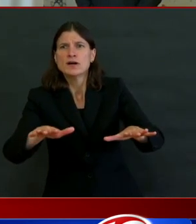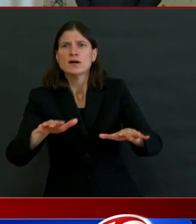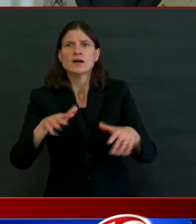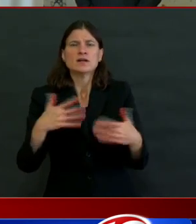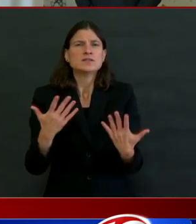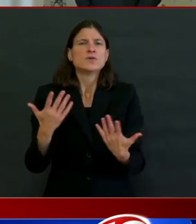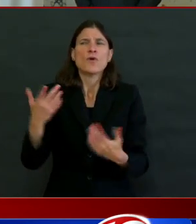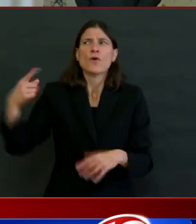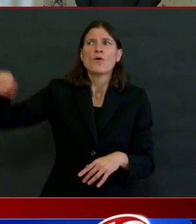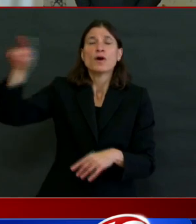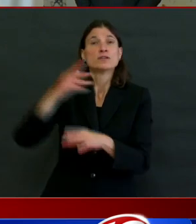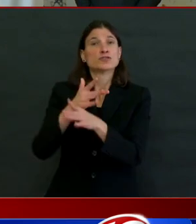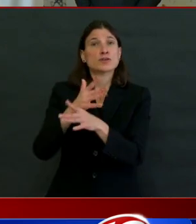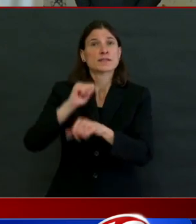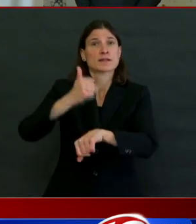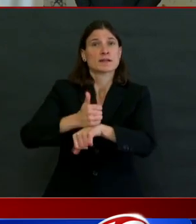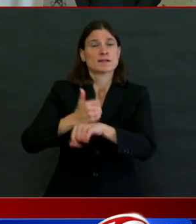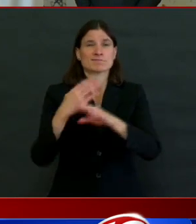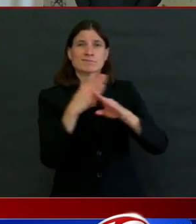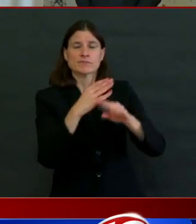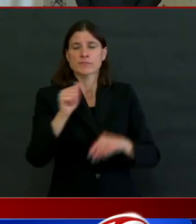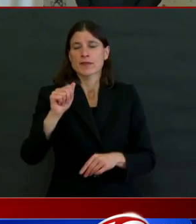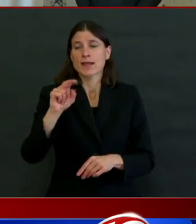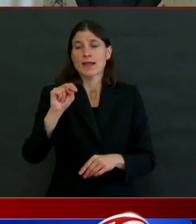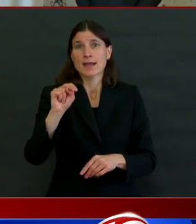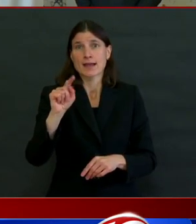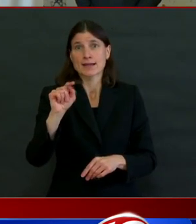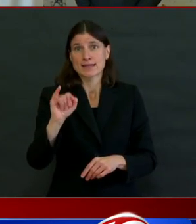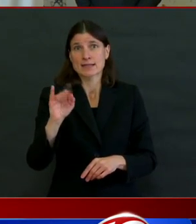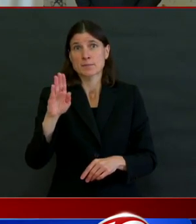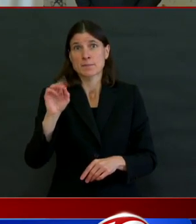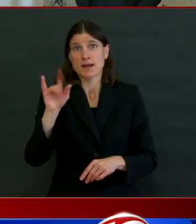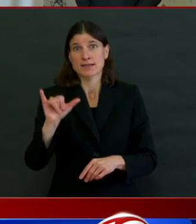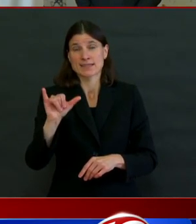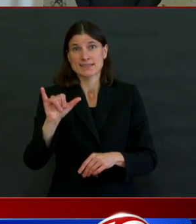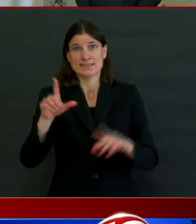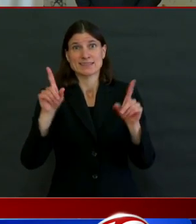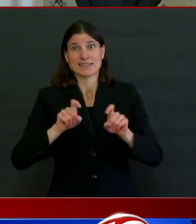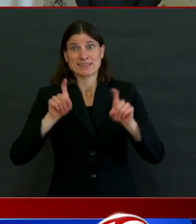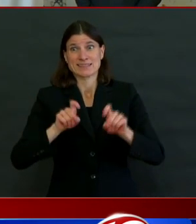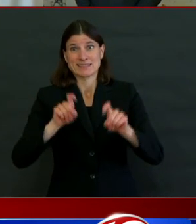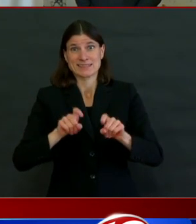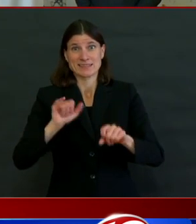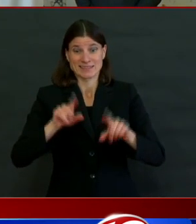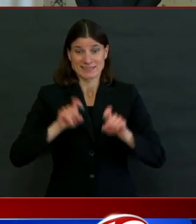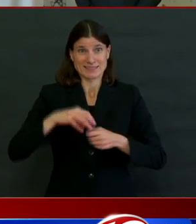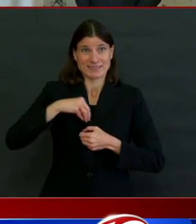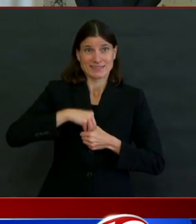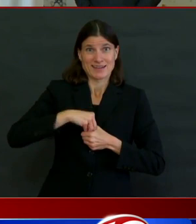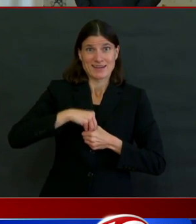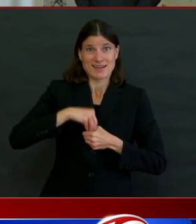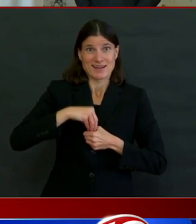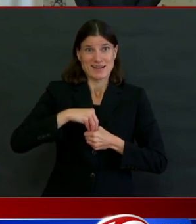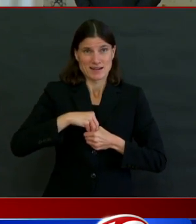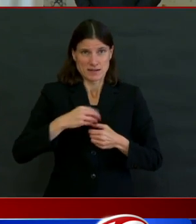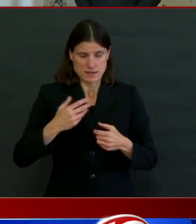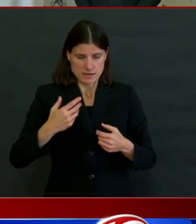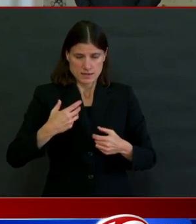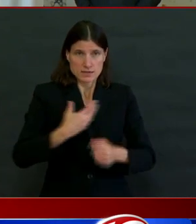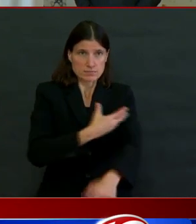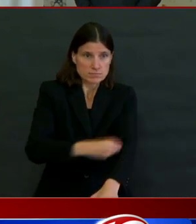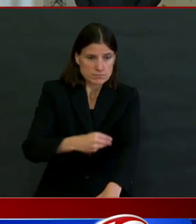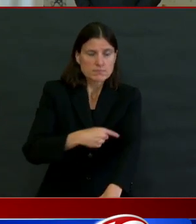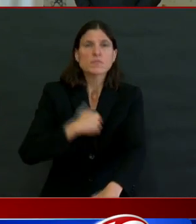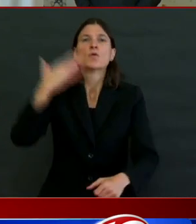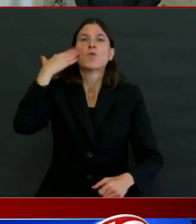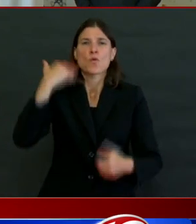Okay. So R-naught, it's basically a measure of how infectious the disease is. It's